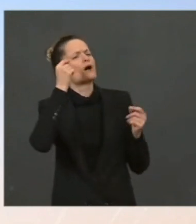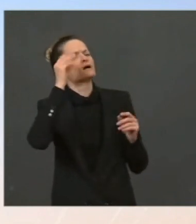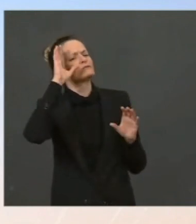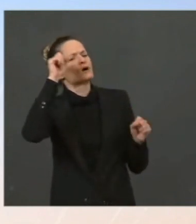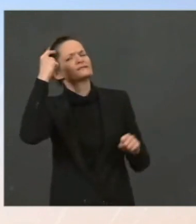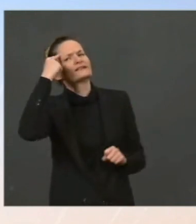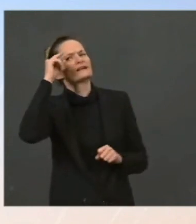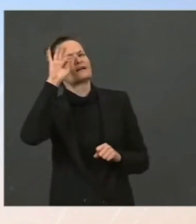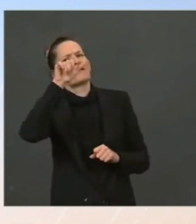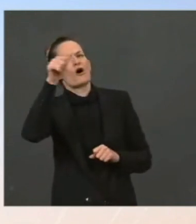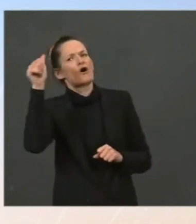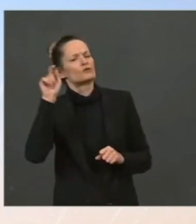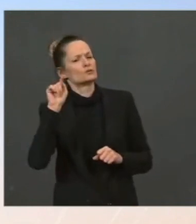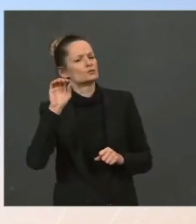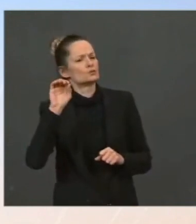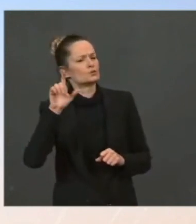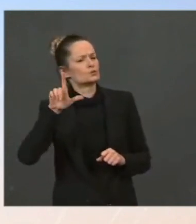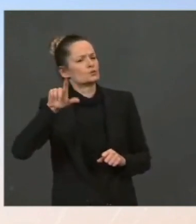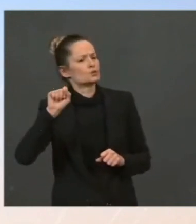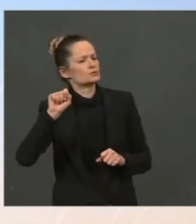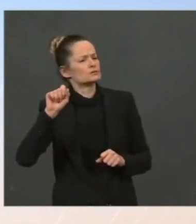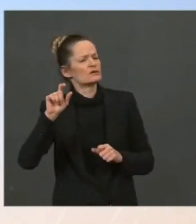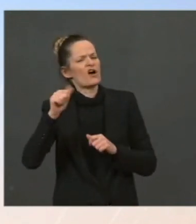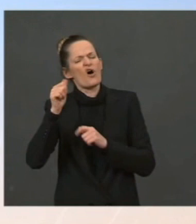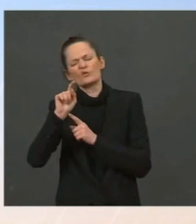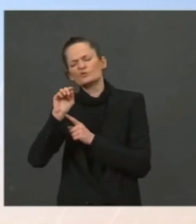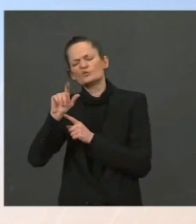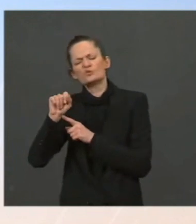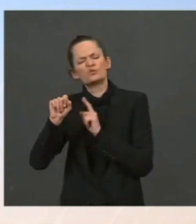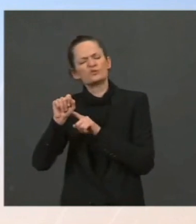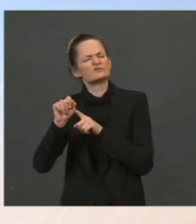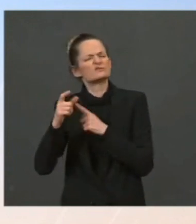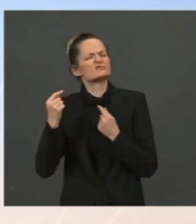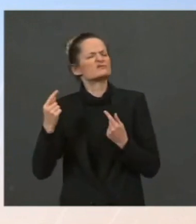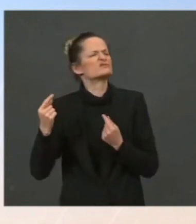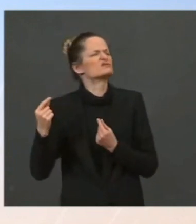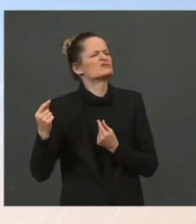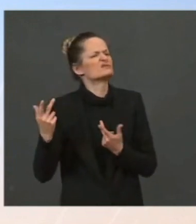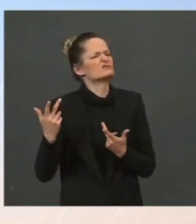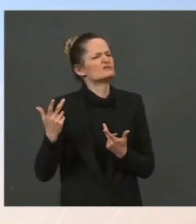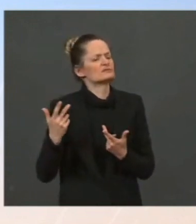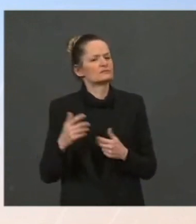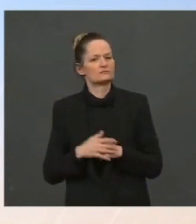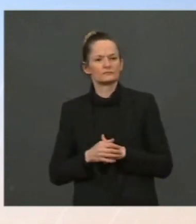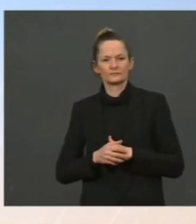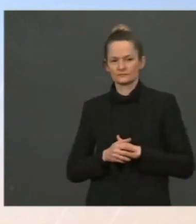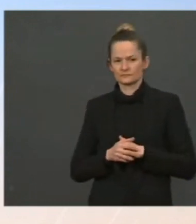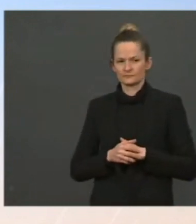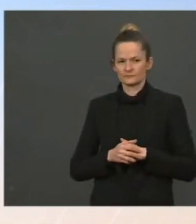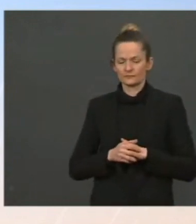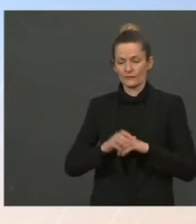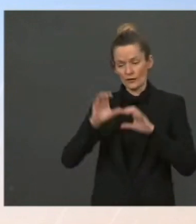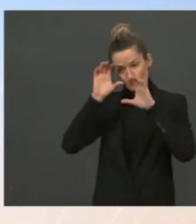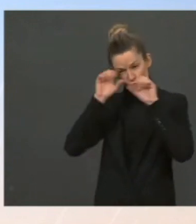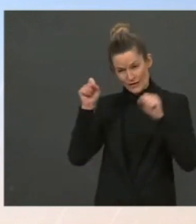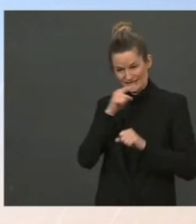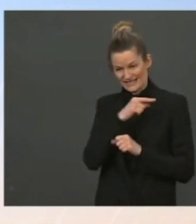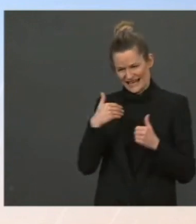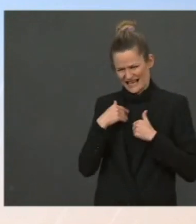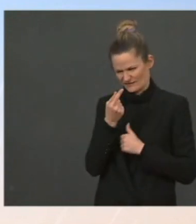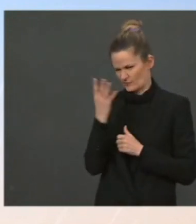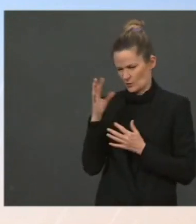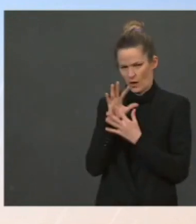today. What are the other ones actively being considered and under what timeline? Yeah, I'll just say this, that the president has got a few options and he